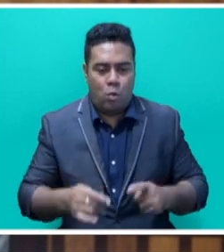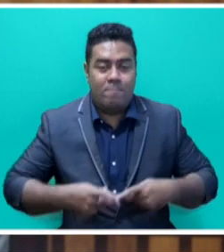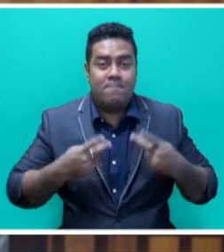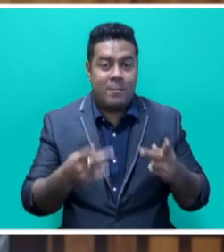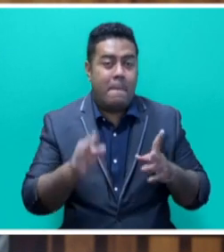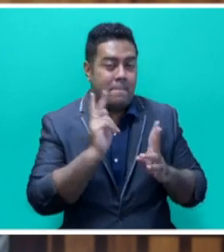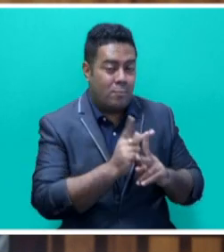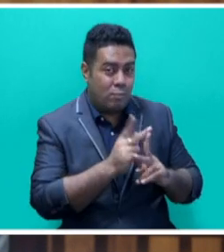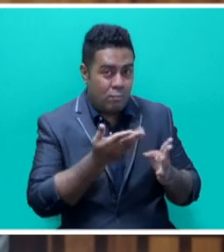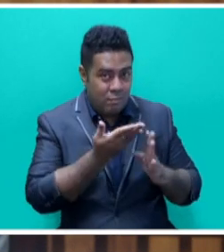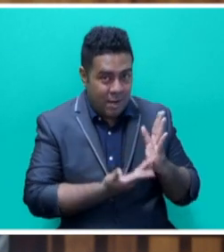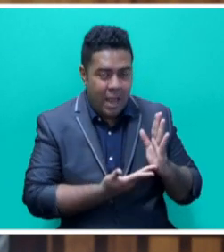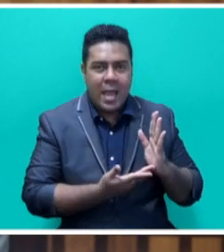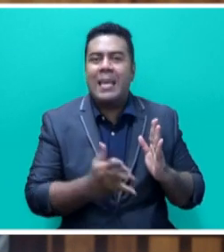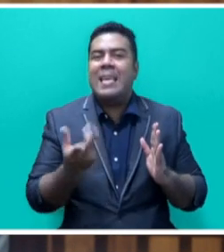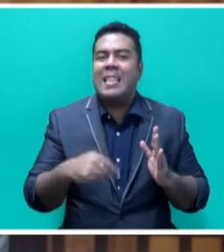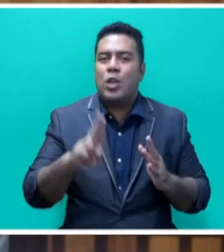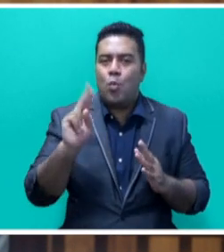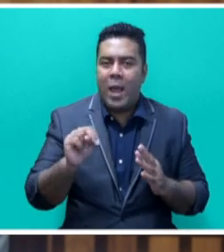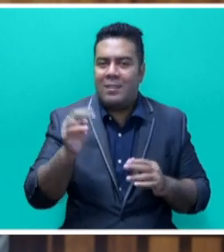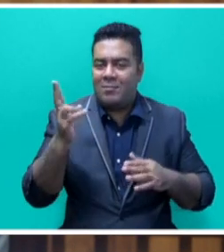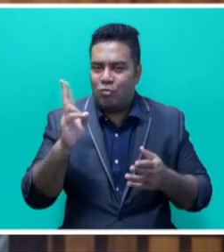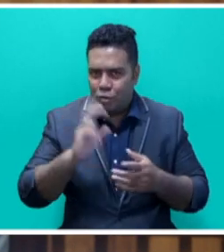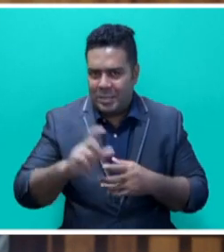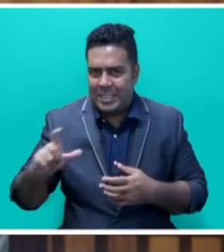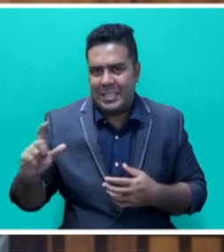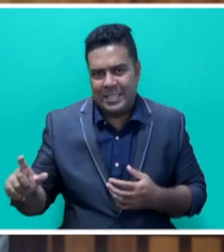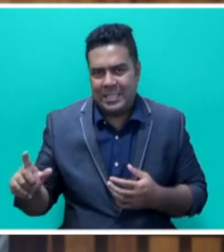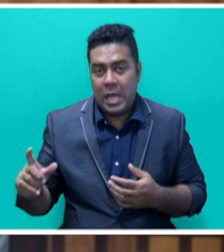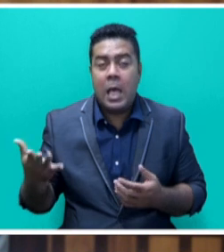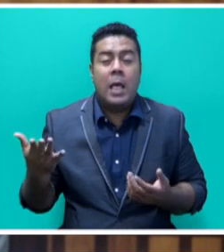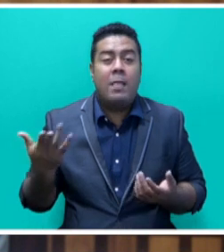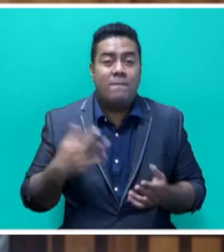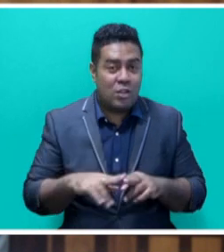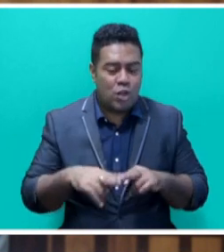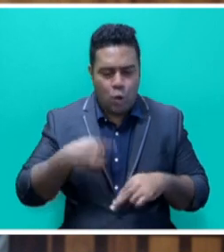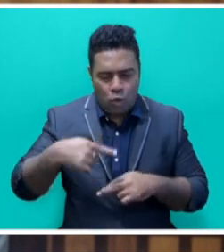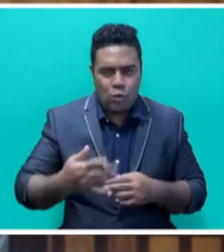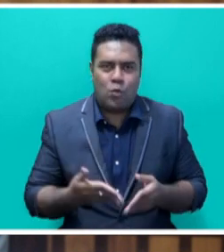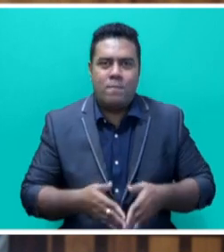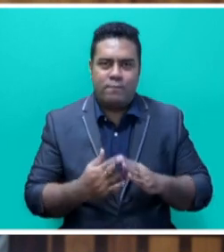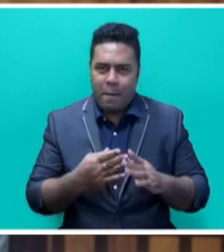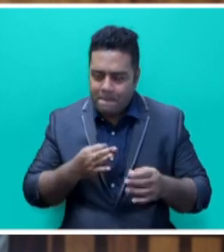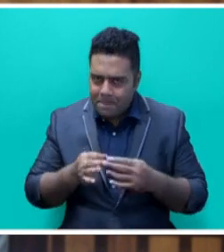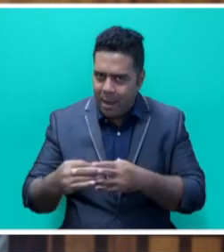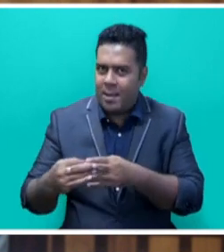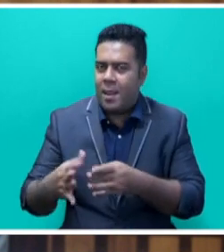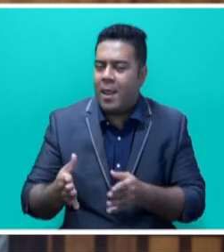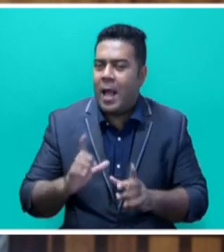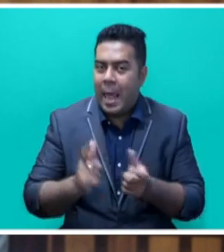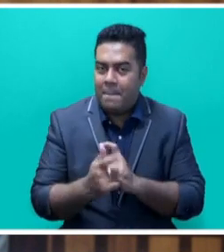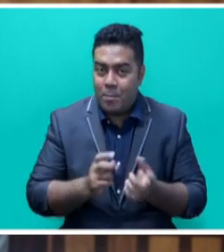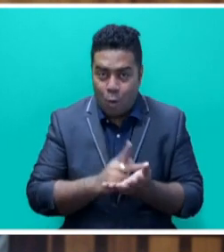permanent mandate in the UNFCCC. Mr. Speaker, sir, Fiji continues to engage in pioneer climate initiatives that set it